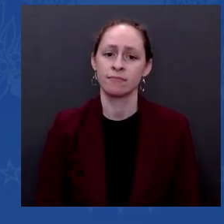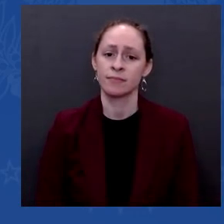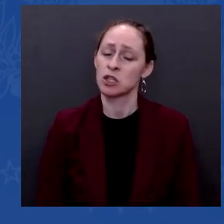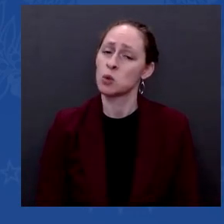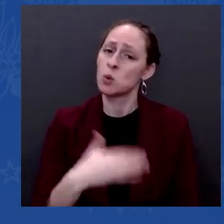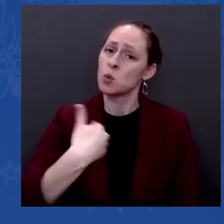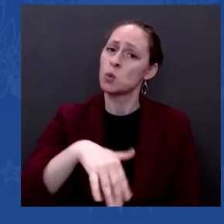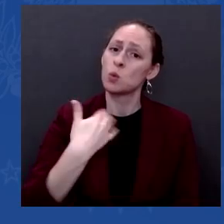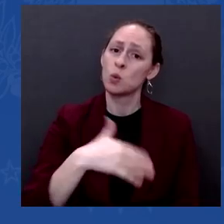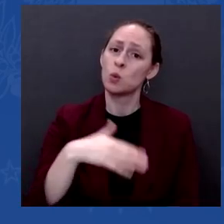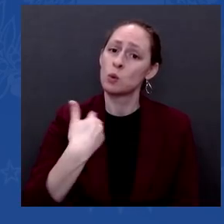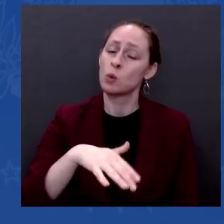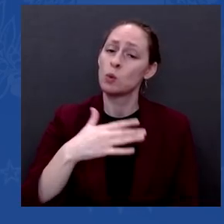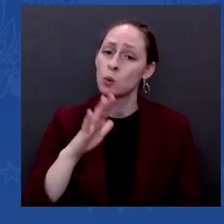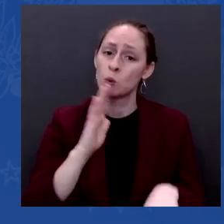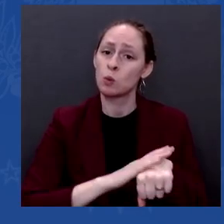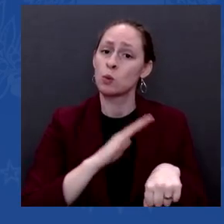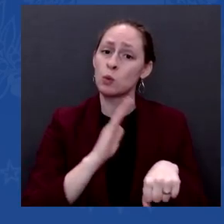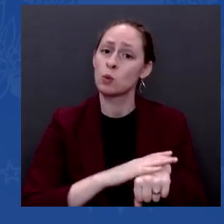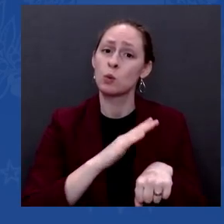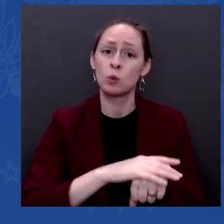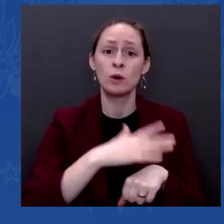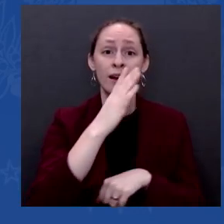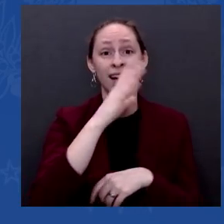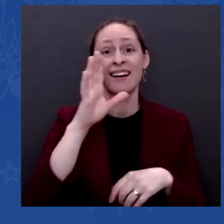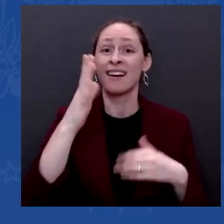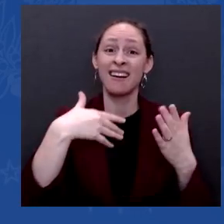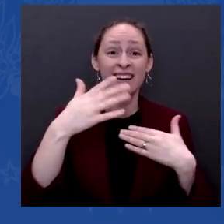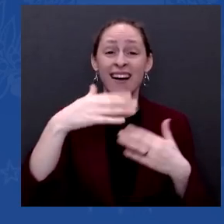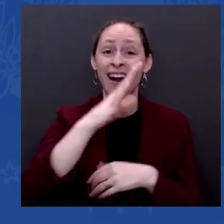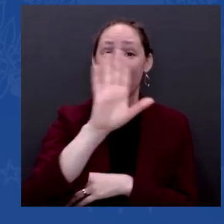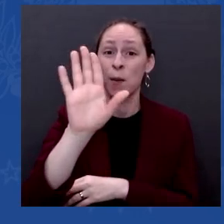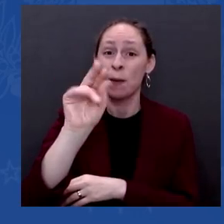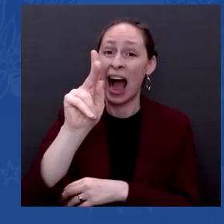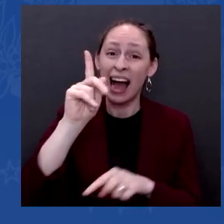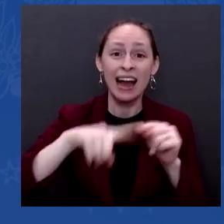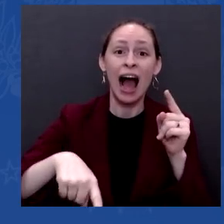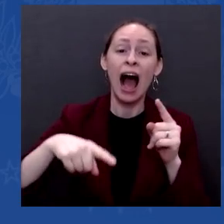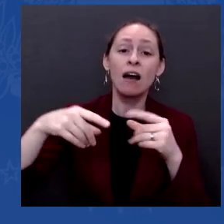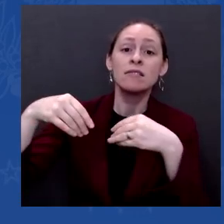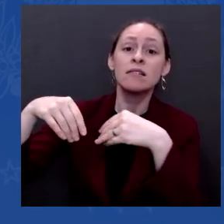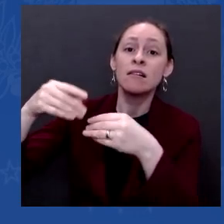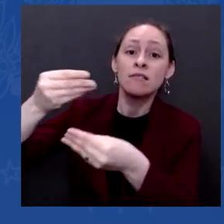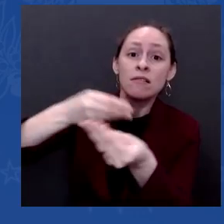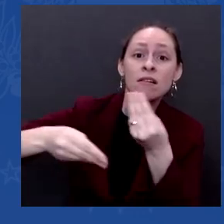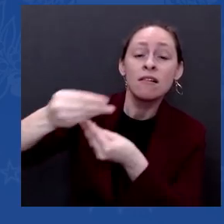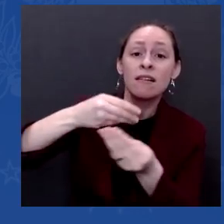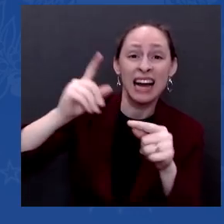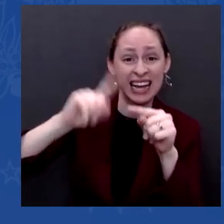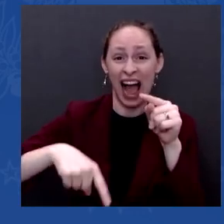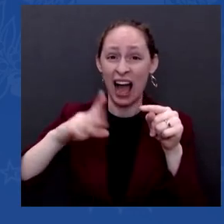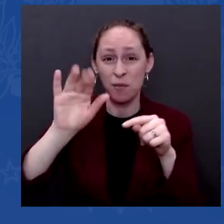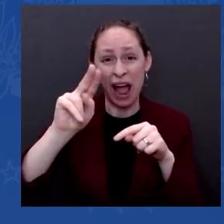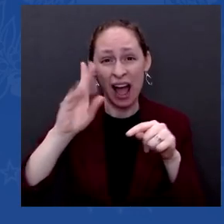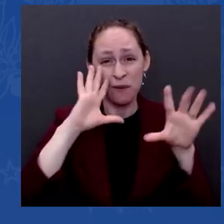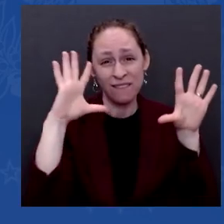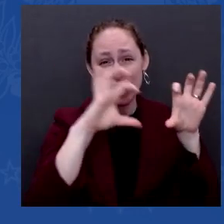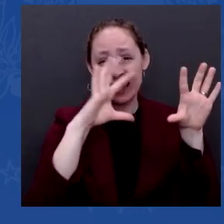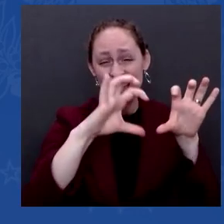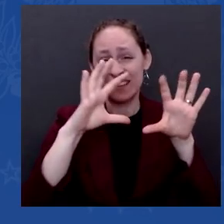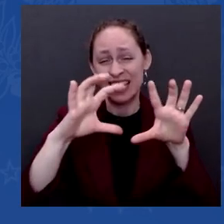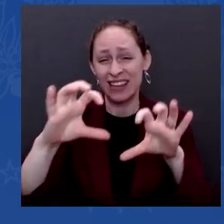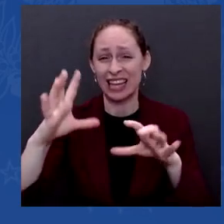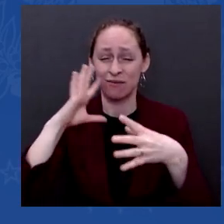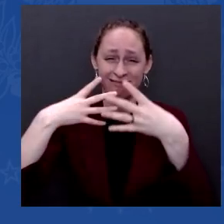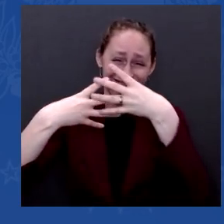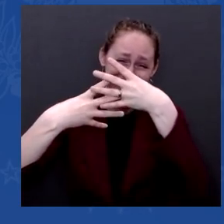be able to deal in dollars. So there's a lot that's going to happen. But here's the thing. My conversation with Putin — and we've been —